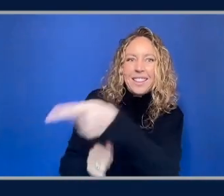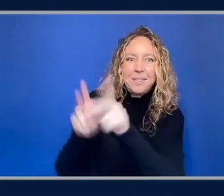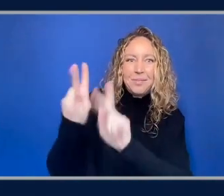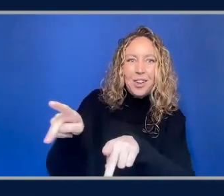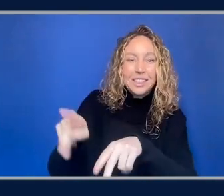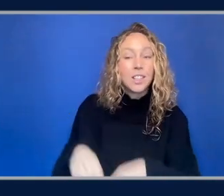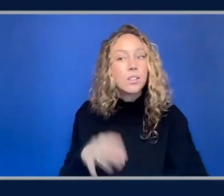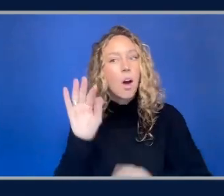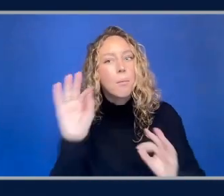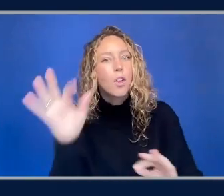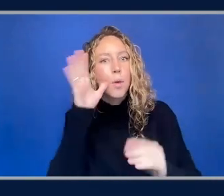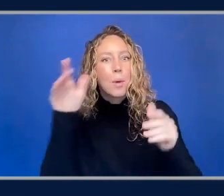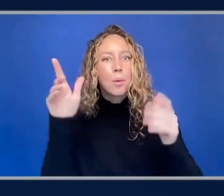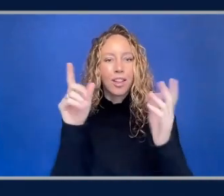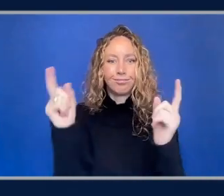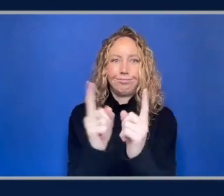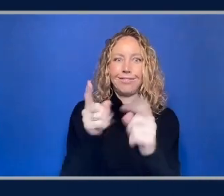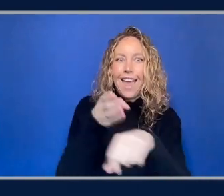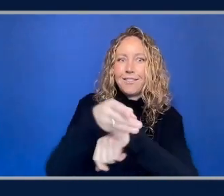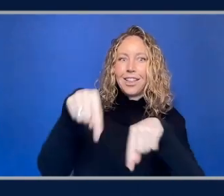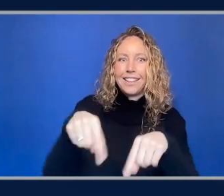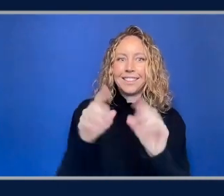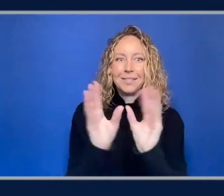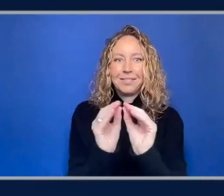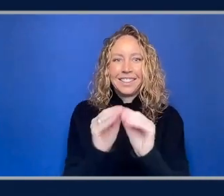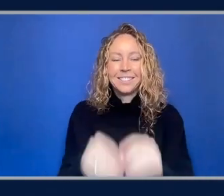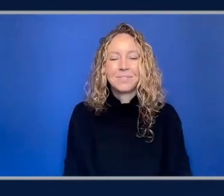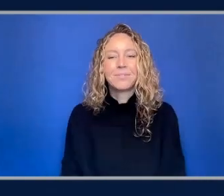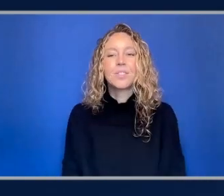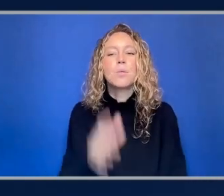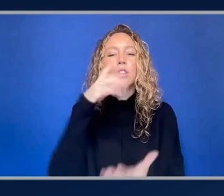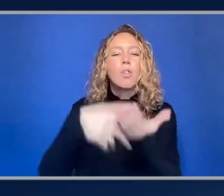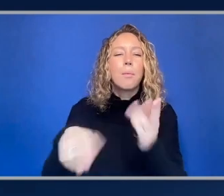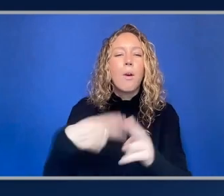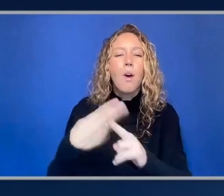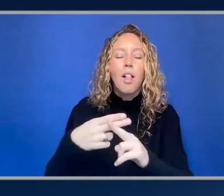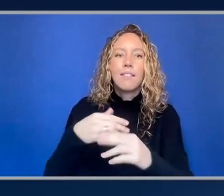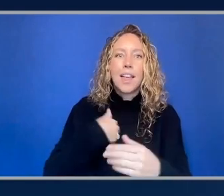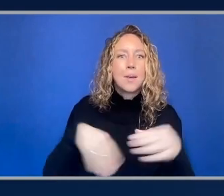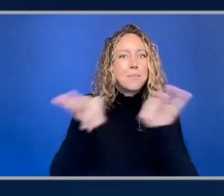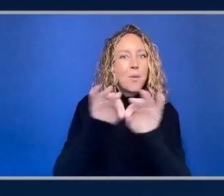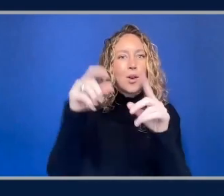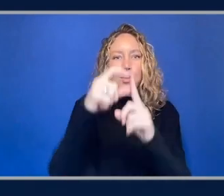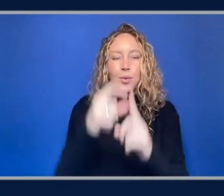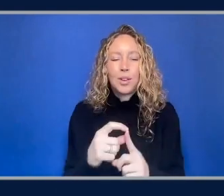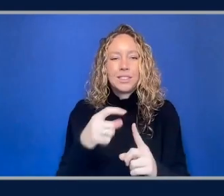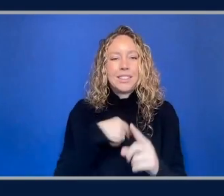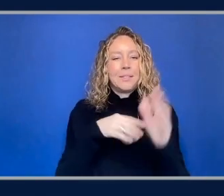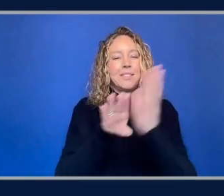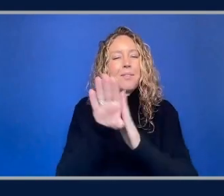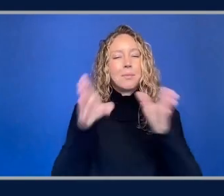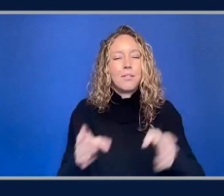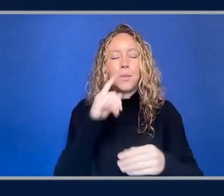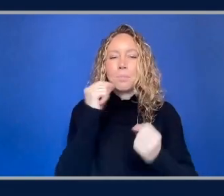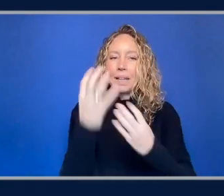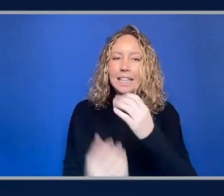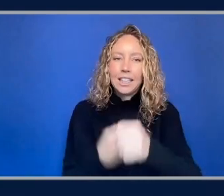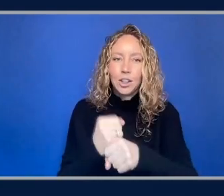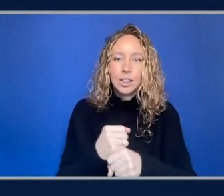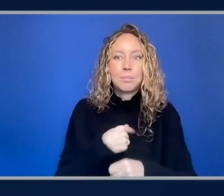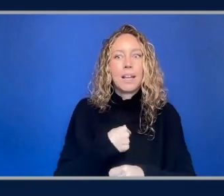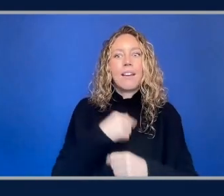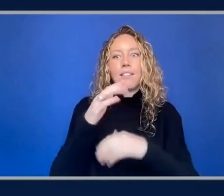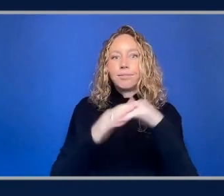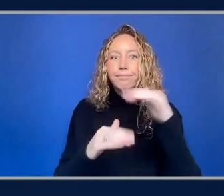we're also hitting all the buzzwords that I was a application developer web application developer for a number of years I'm very familiar with Amplify very